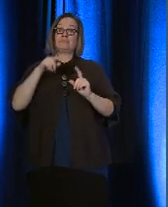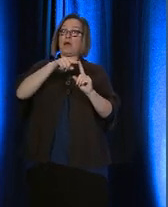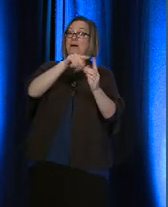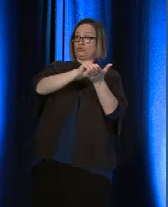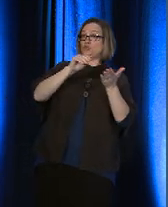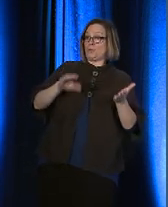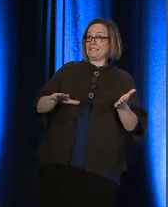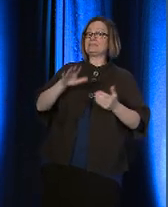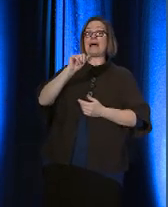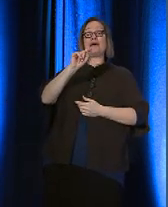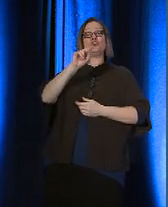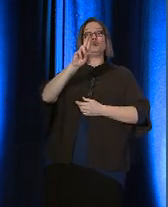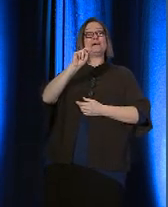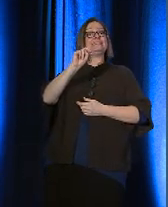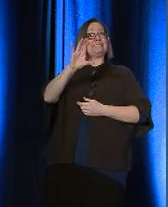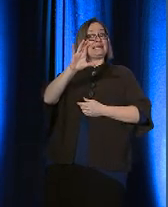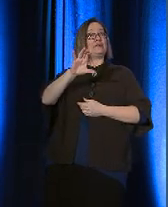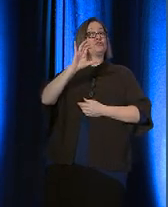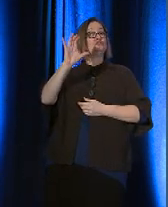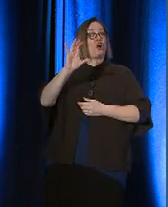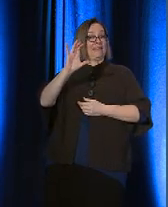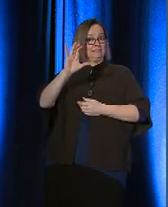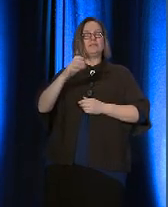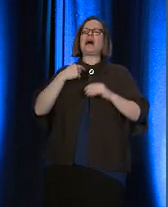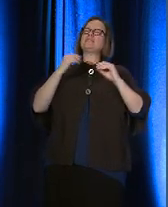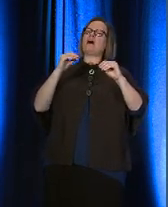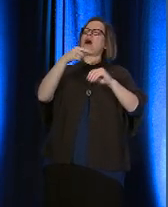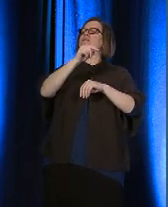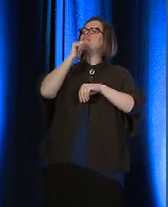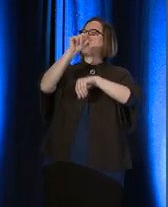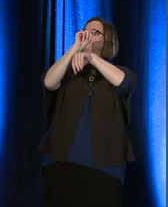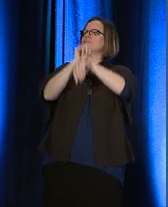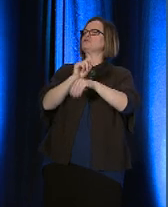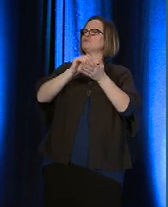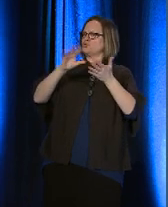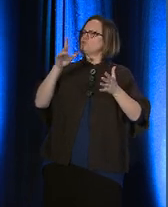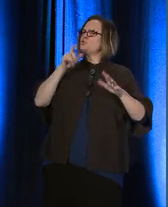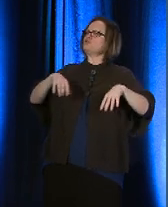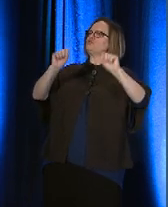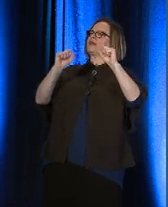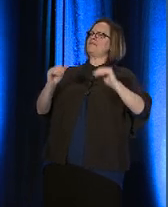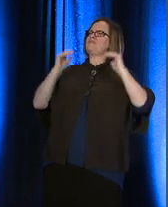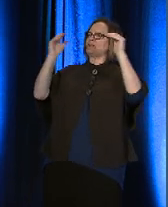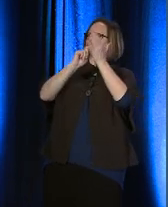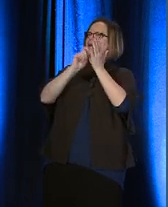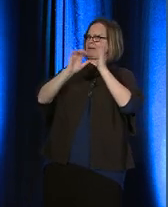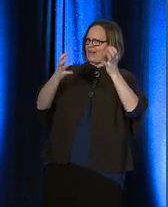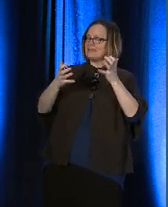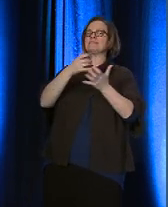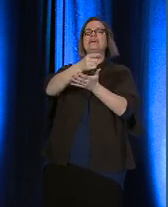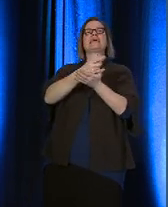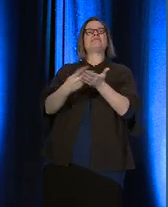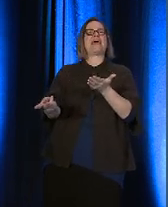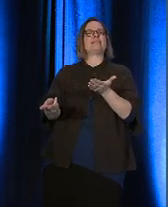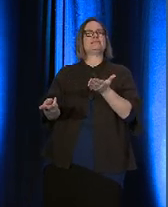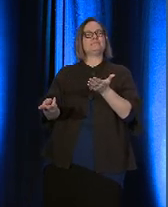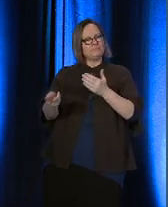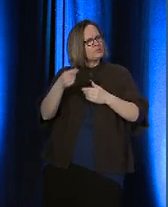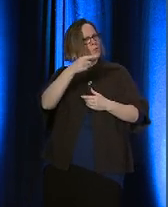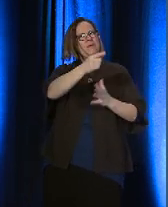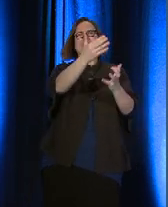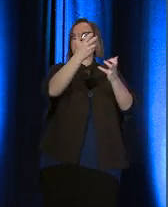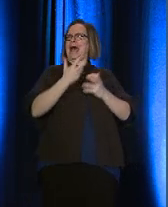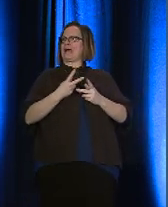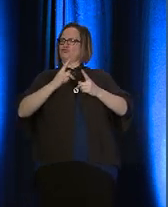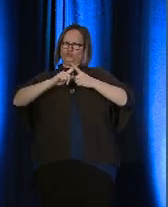at UNC Charlotte, I taught a non-traditional student who had taken our advanced writing class and failed, so he was back to make it right in